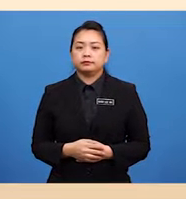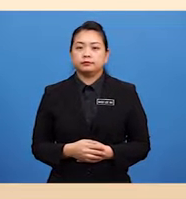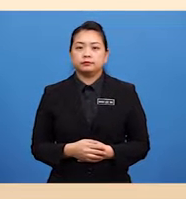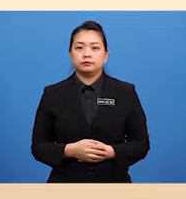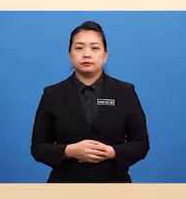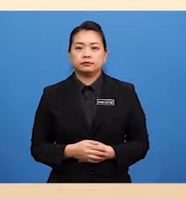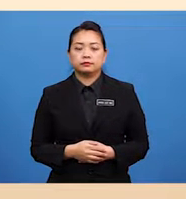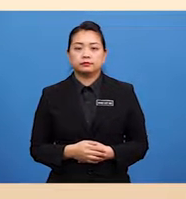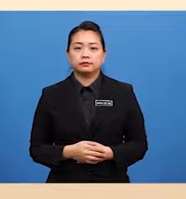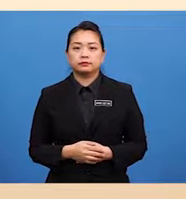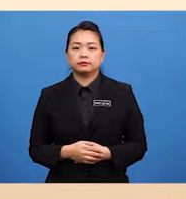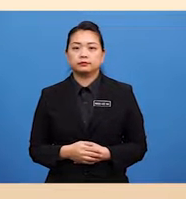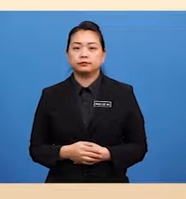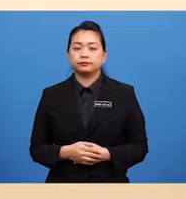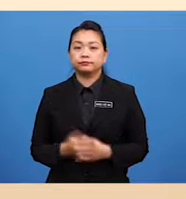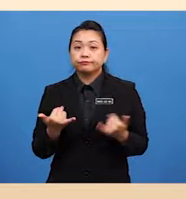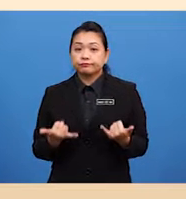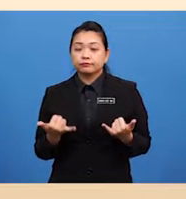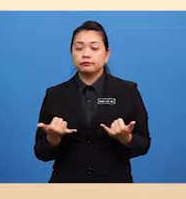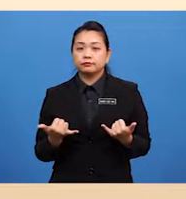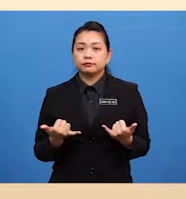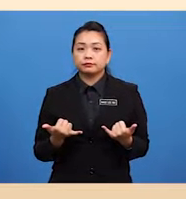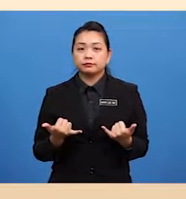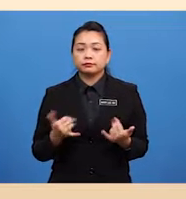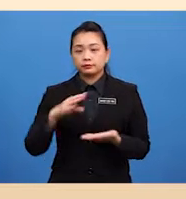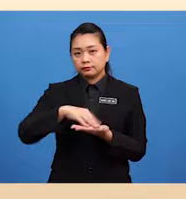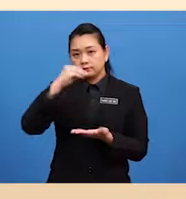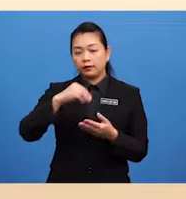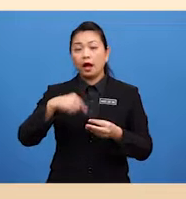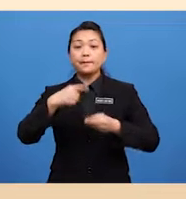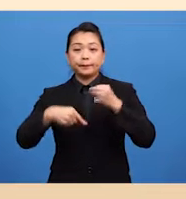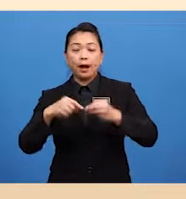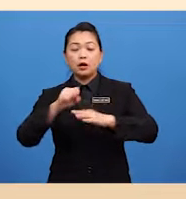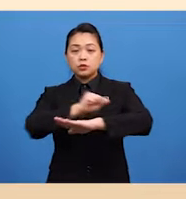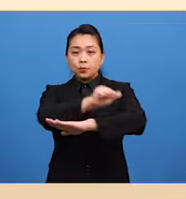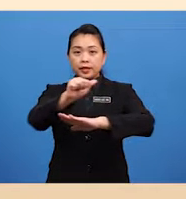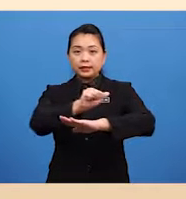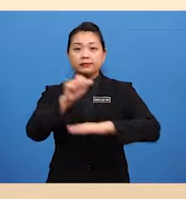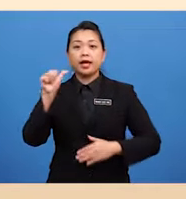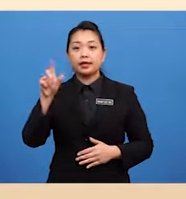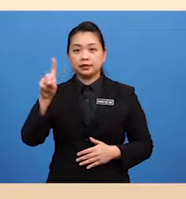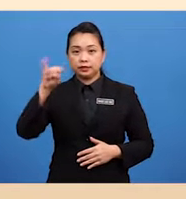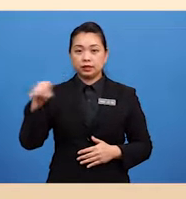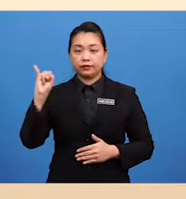All right Now Let's learn about Superlative adjectives